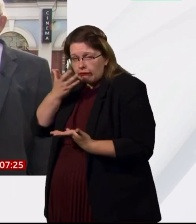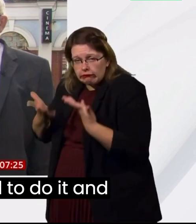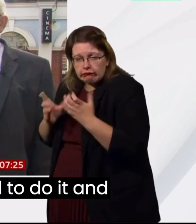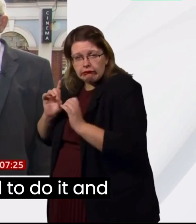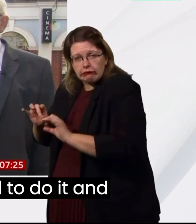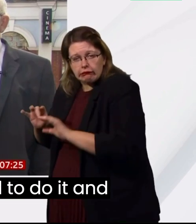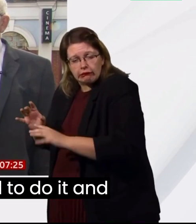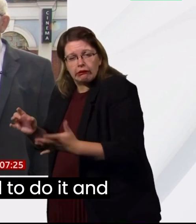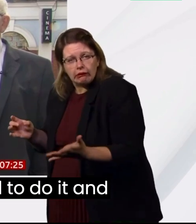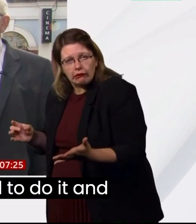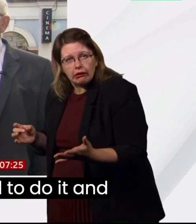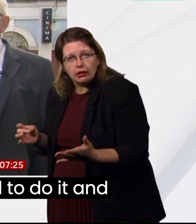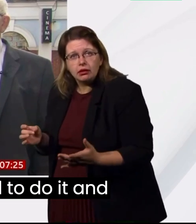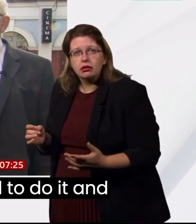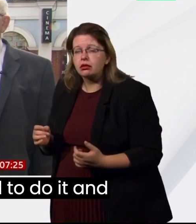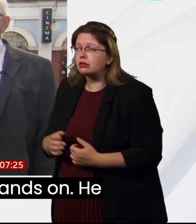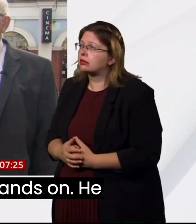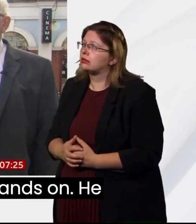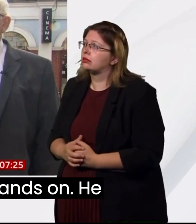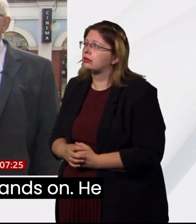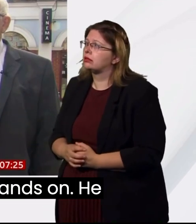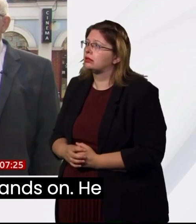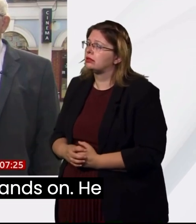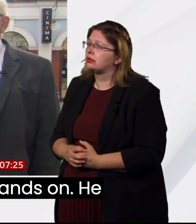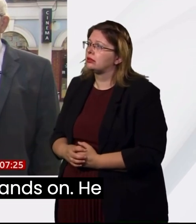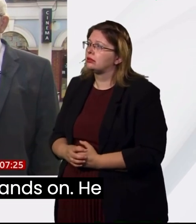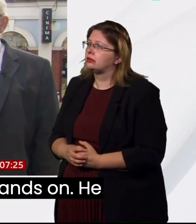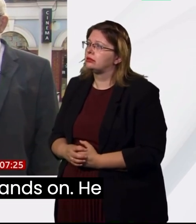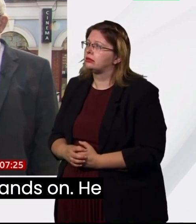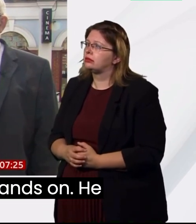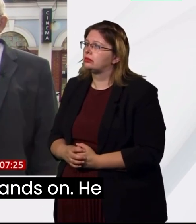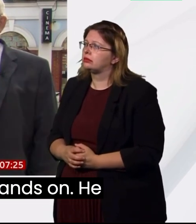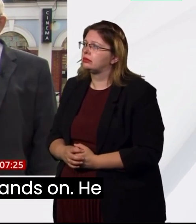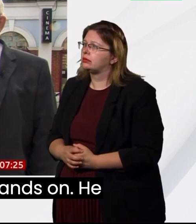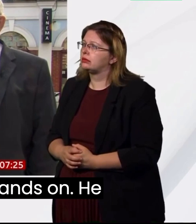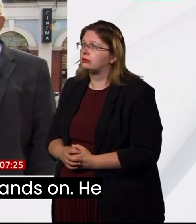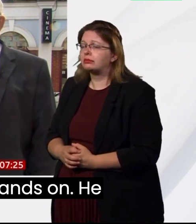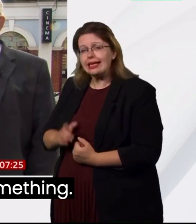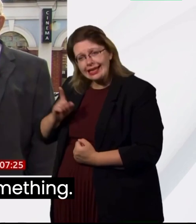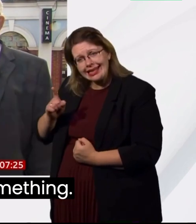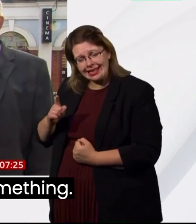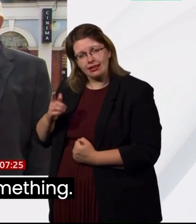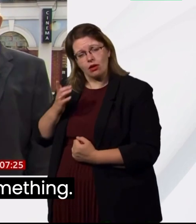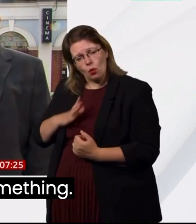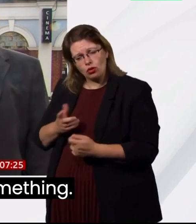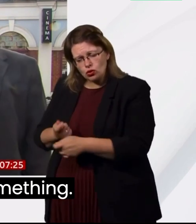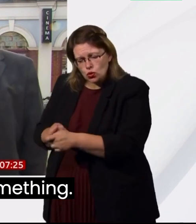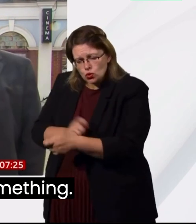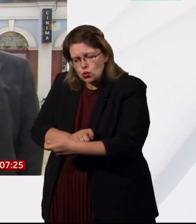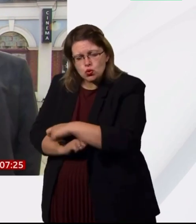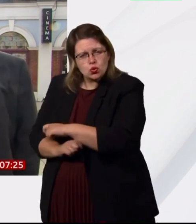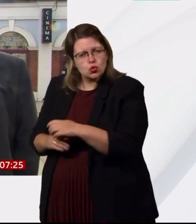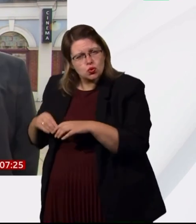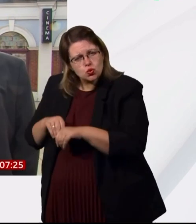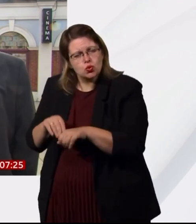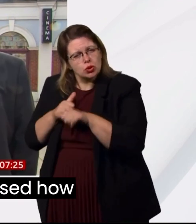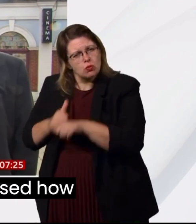And when I say when I say when him, he wanted to be hands on. really wanted to do something.